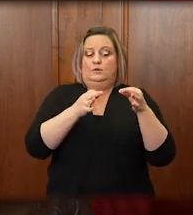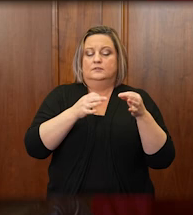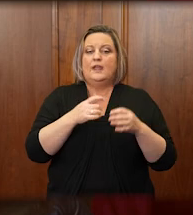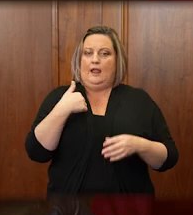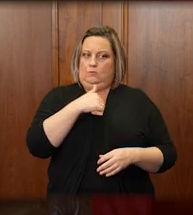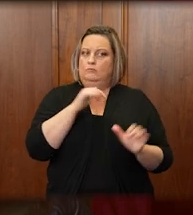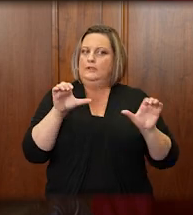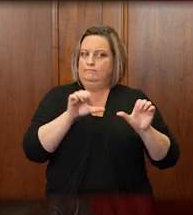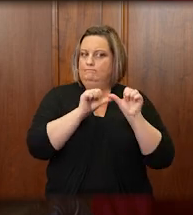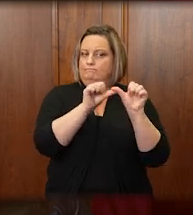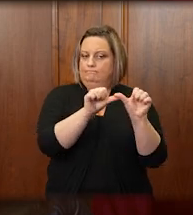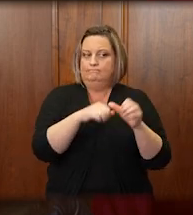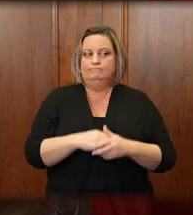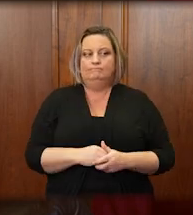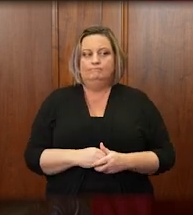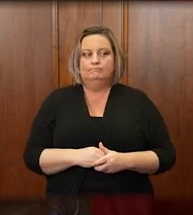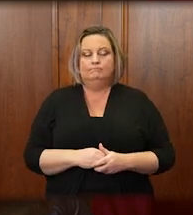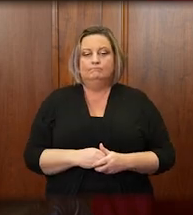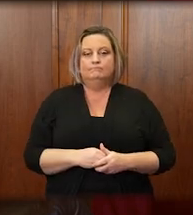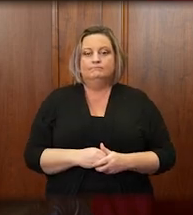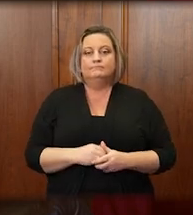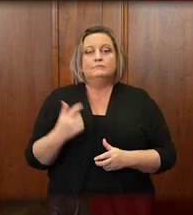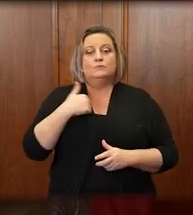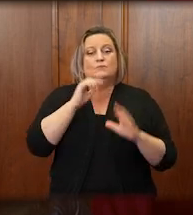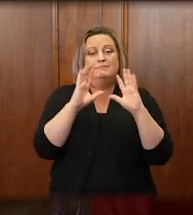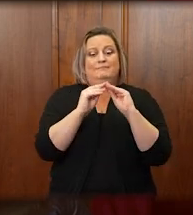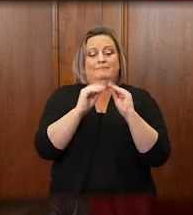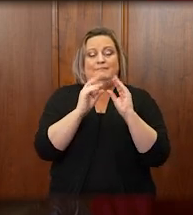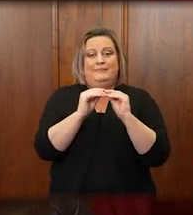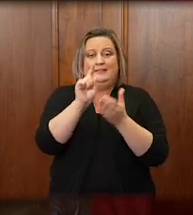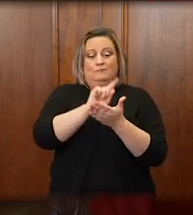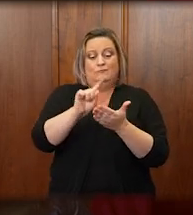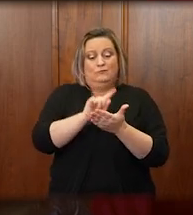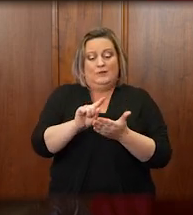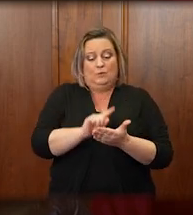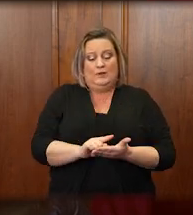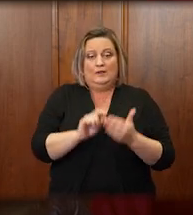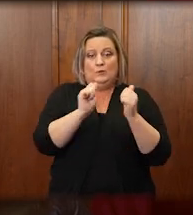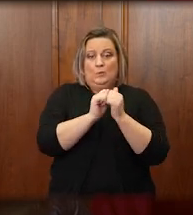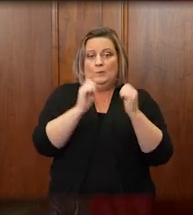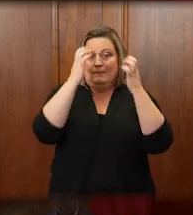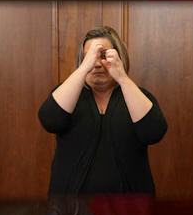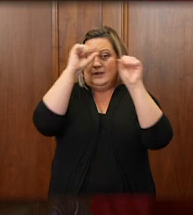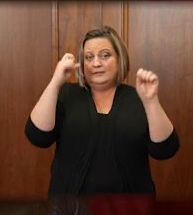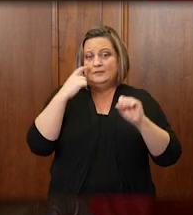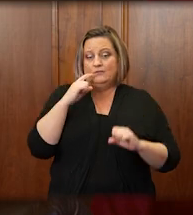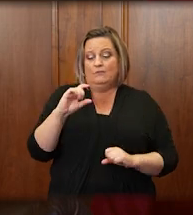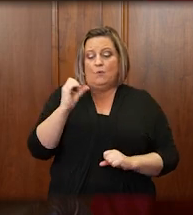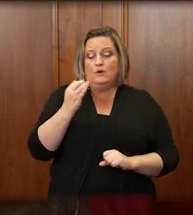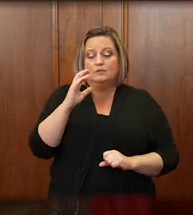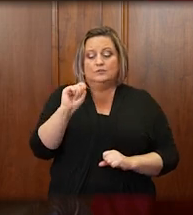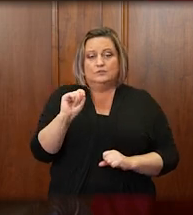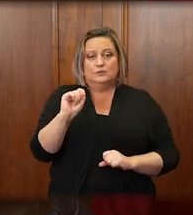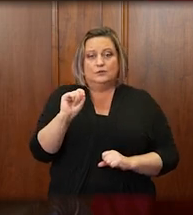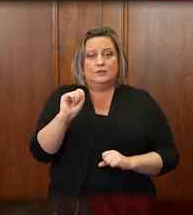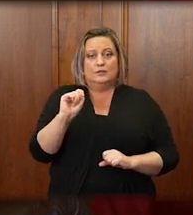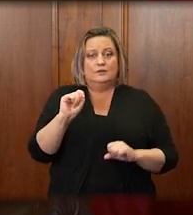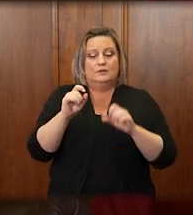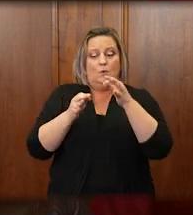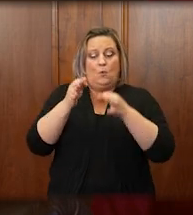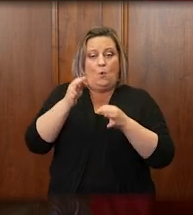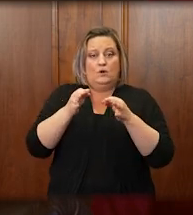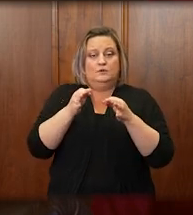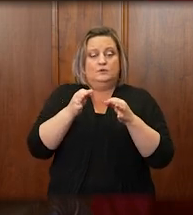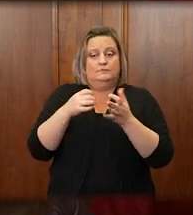Court administration and two justices meet weekly with the presidents of the district and circuit judge conferences to keep ahead